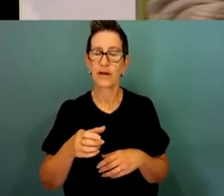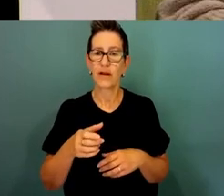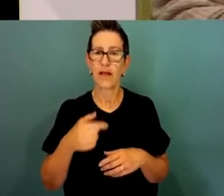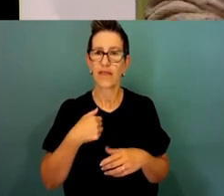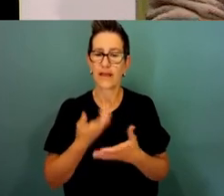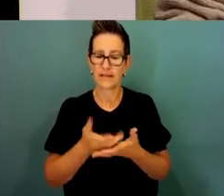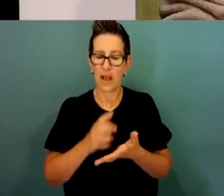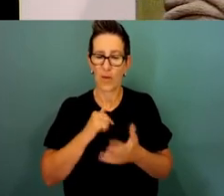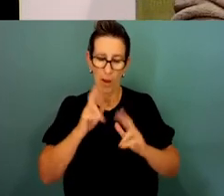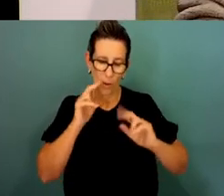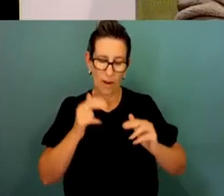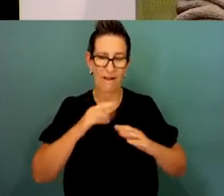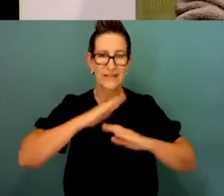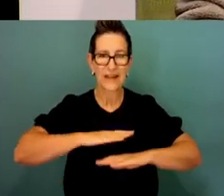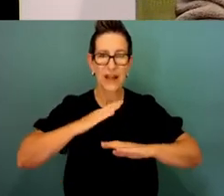country, caring for country.